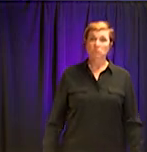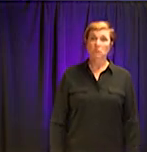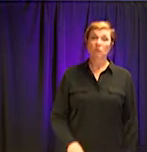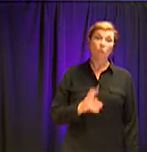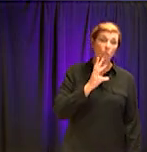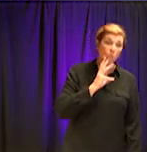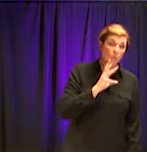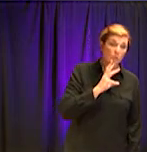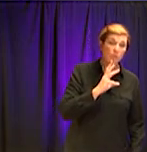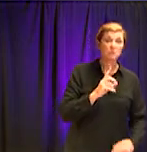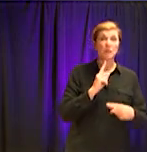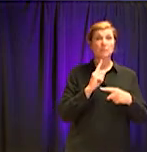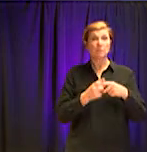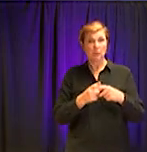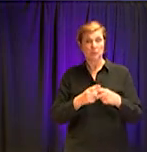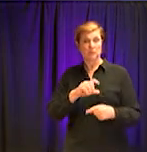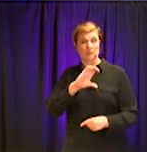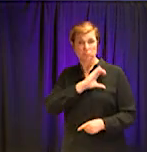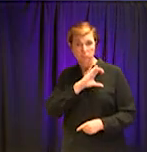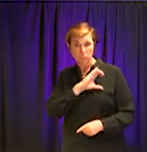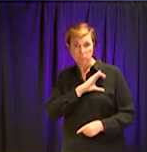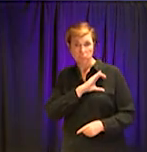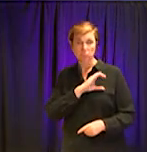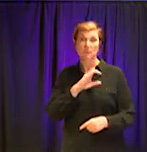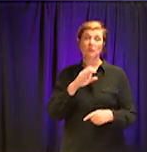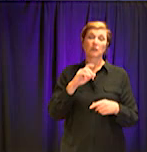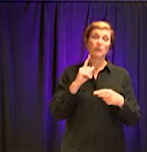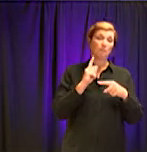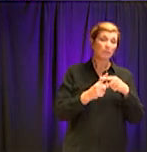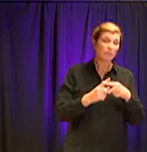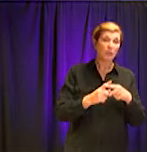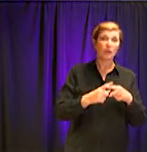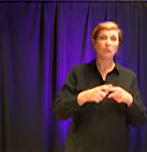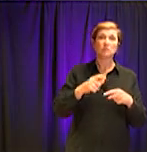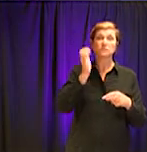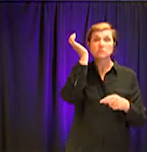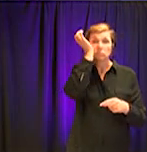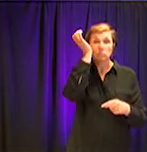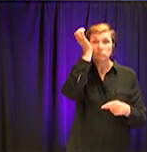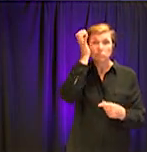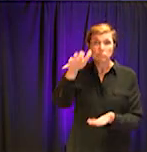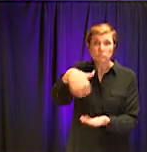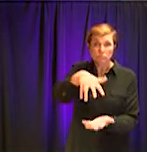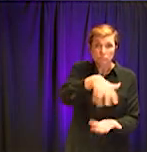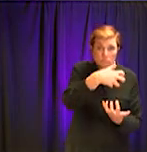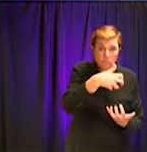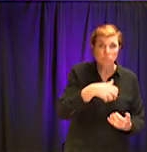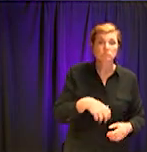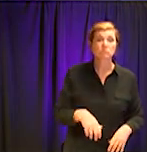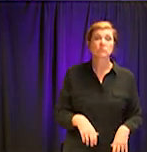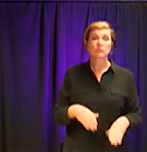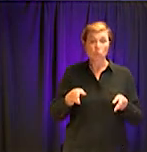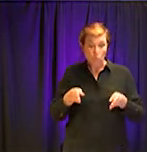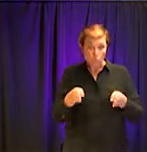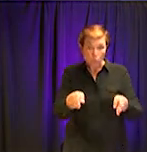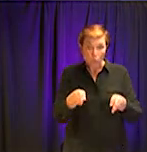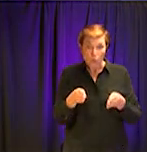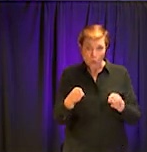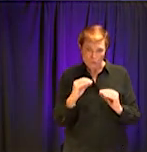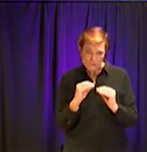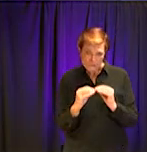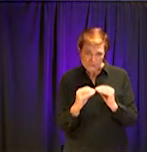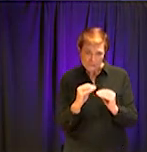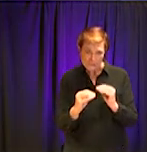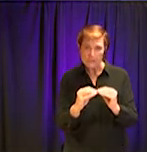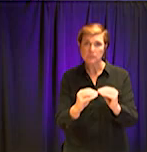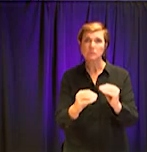safety, our sanitation department, protecting the roads, continues to be and will be delivered